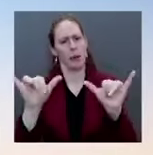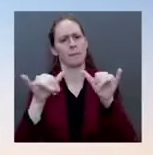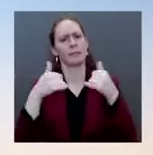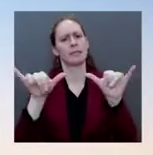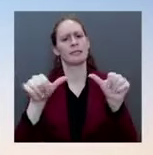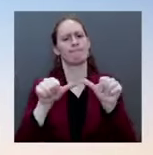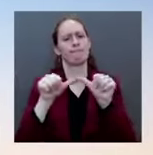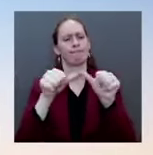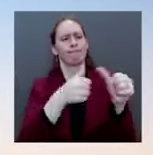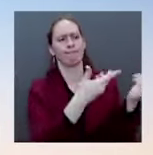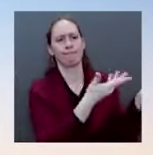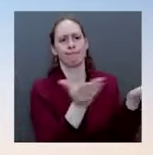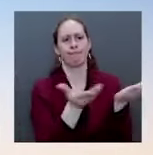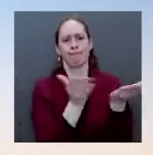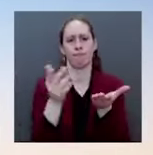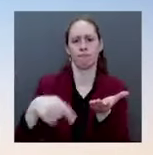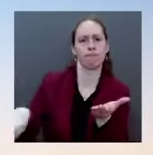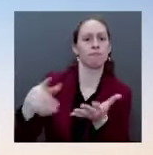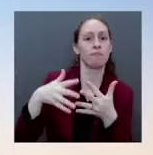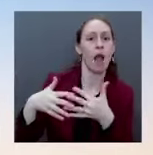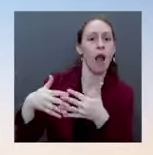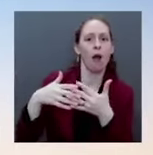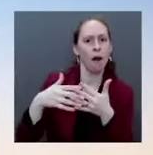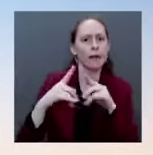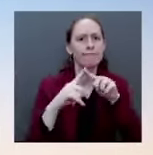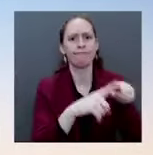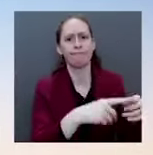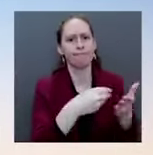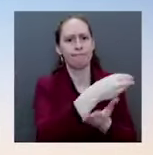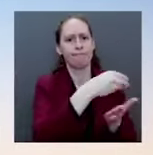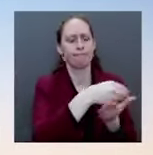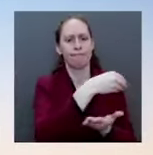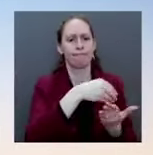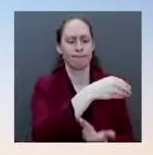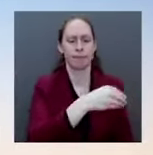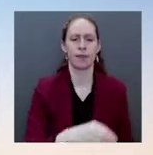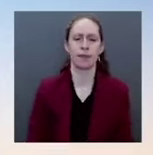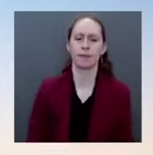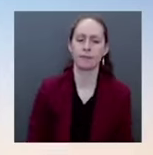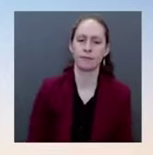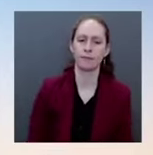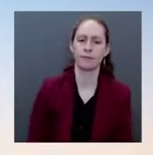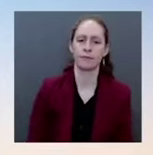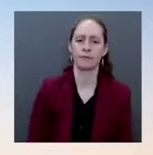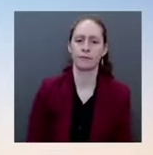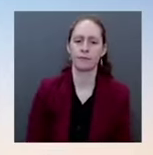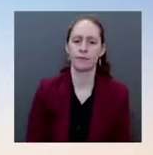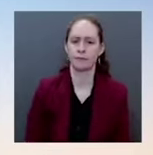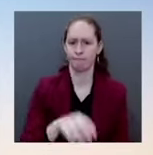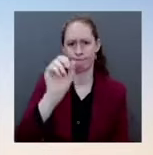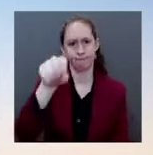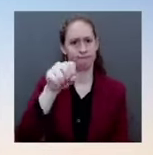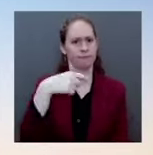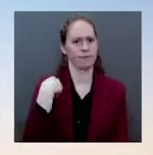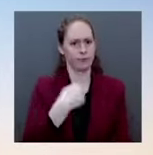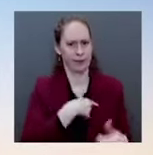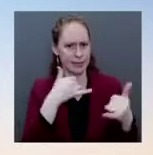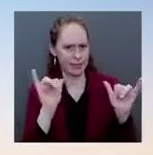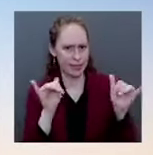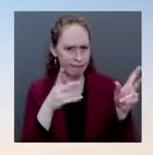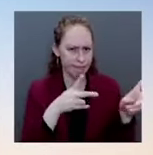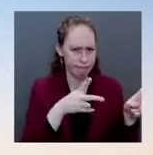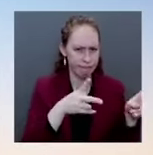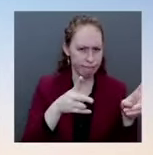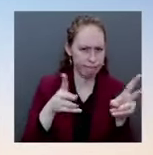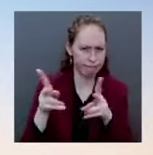As we assess the issue today, the lockdowns are most likely to have the effect isolated in China